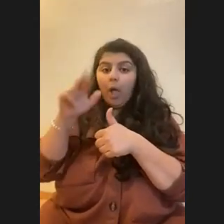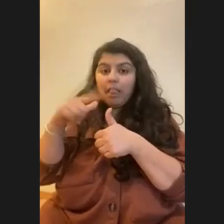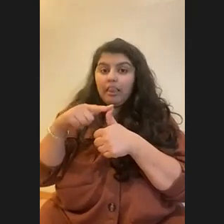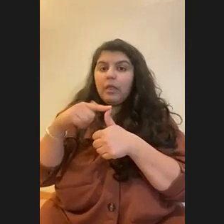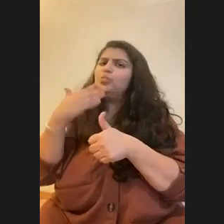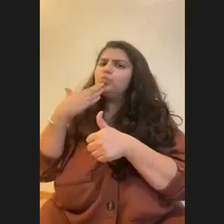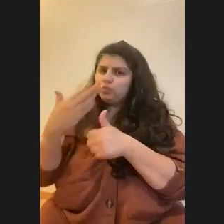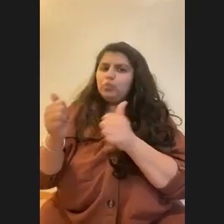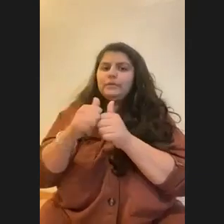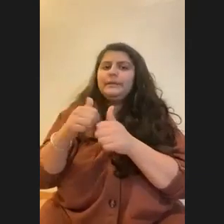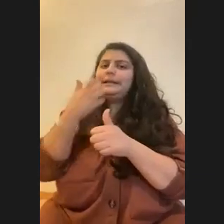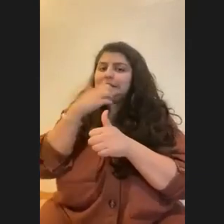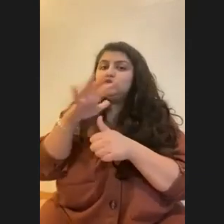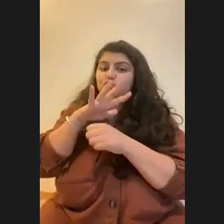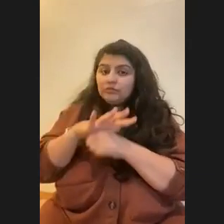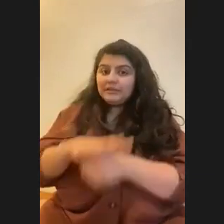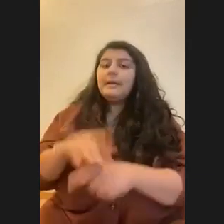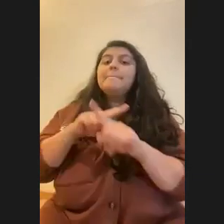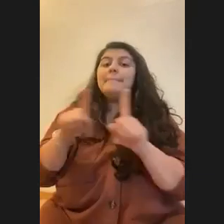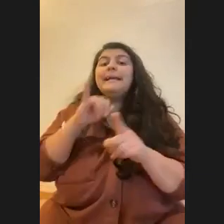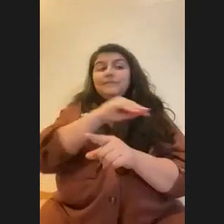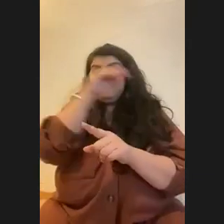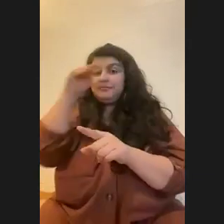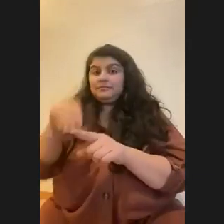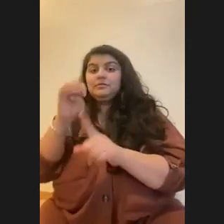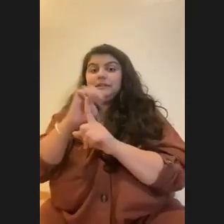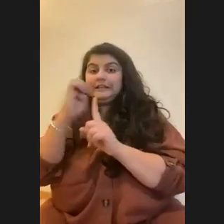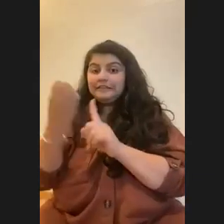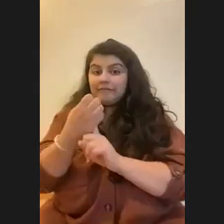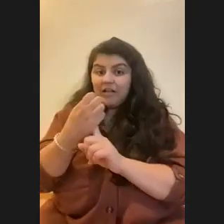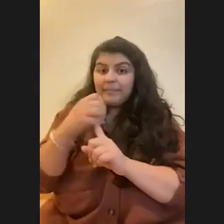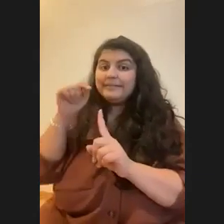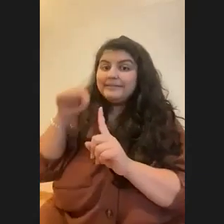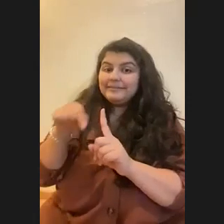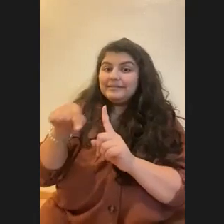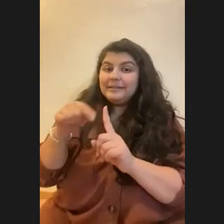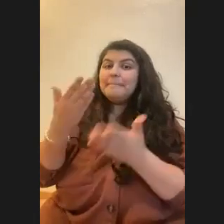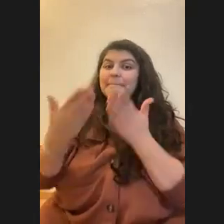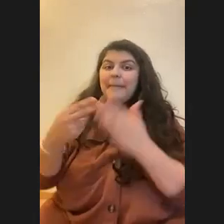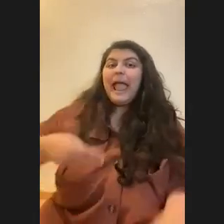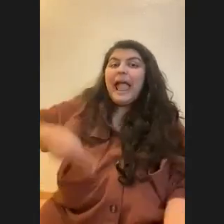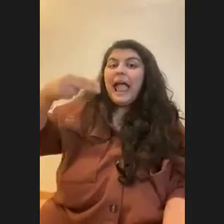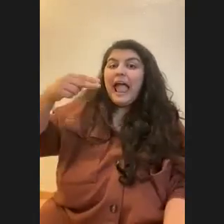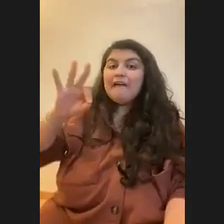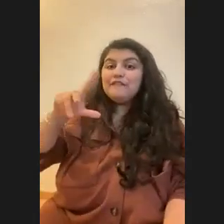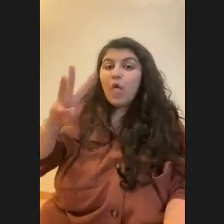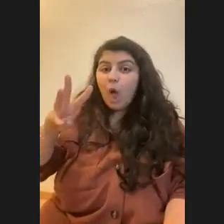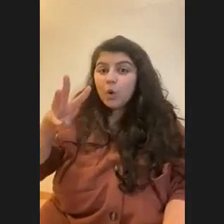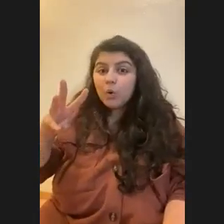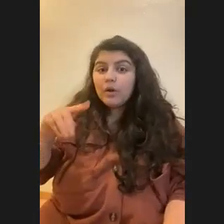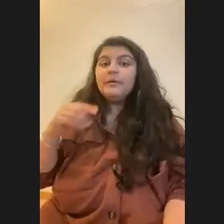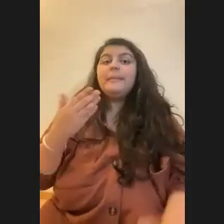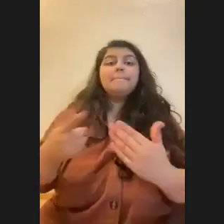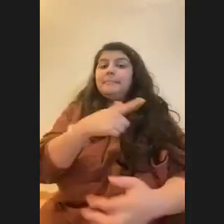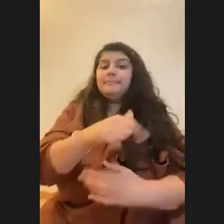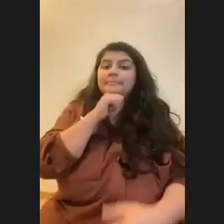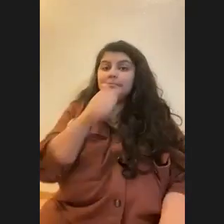but maybe you're going to move them to an environment that they like, maybe there's really high flow in the environment you're moving them to. And maybe they're not